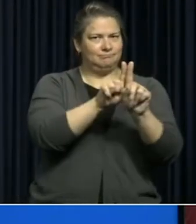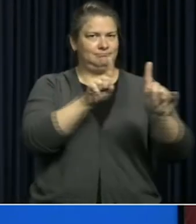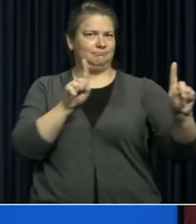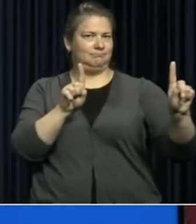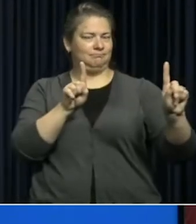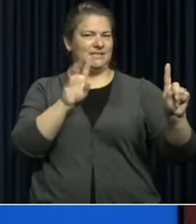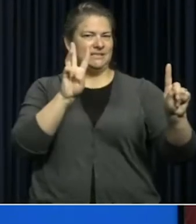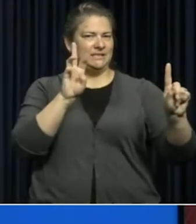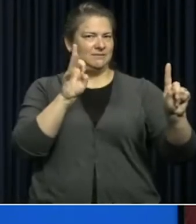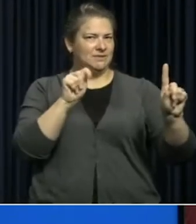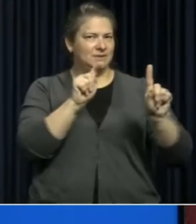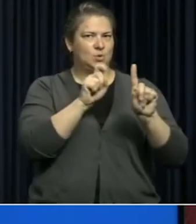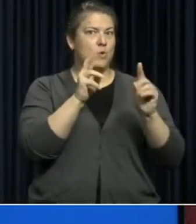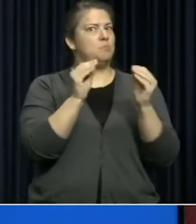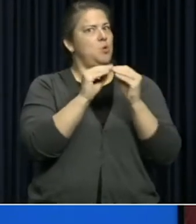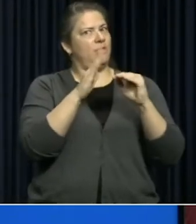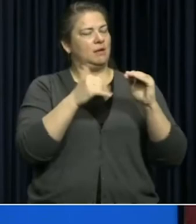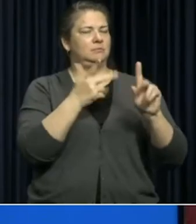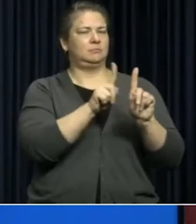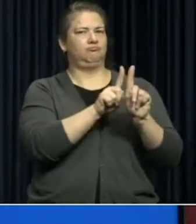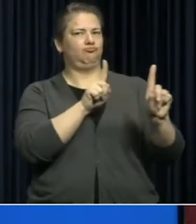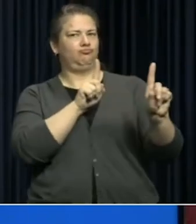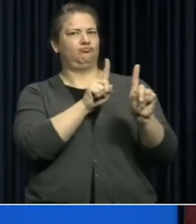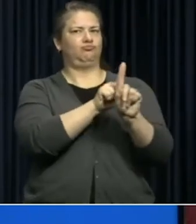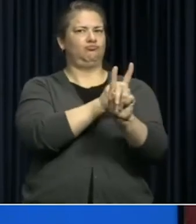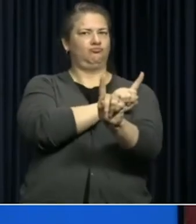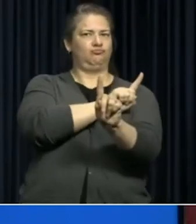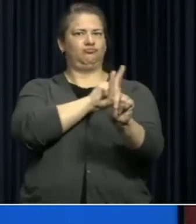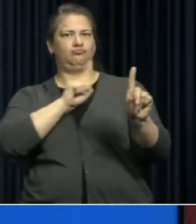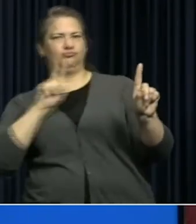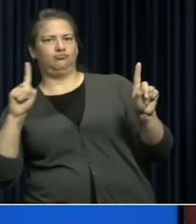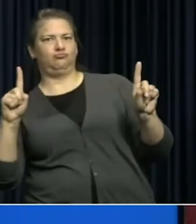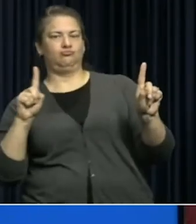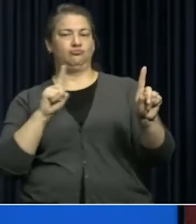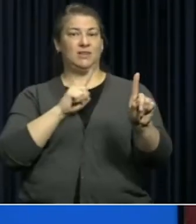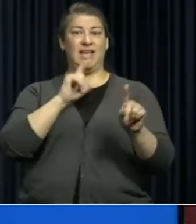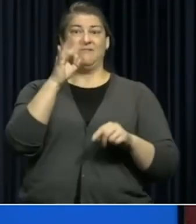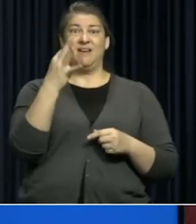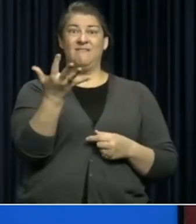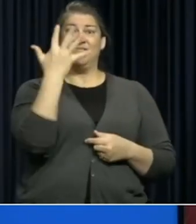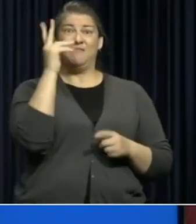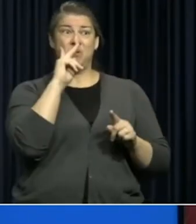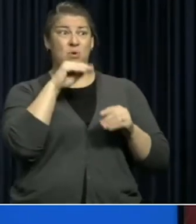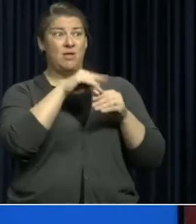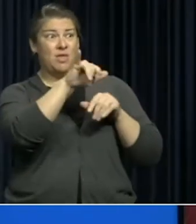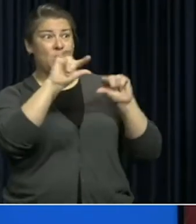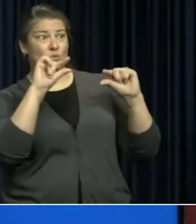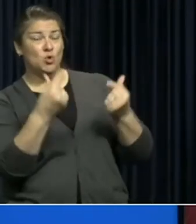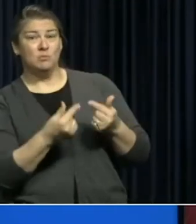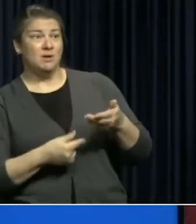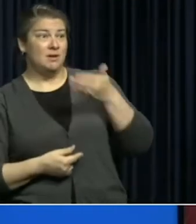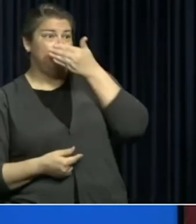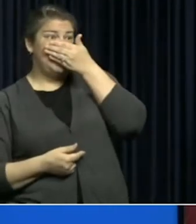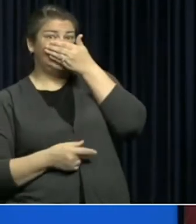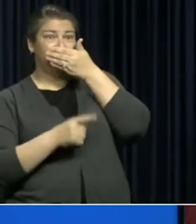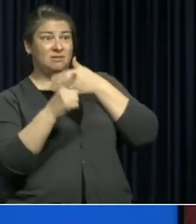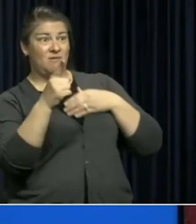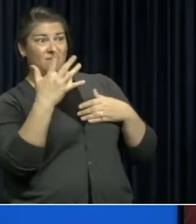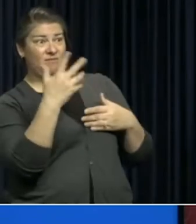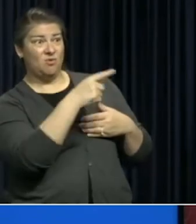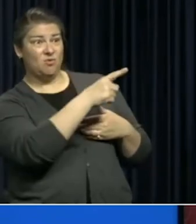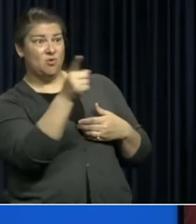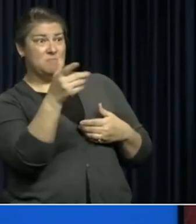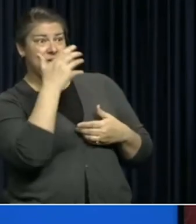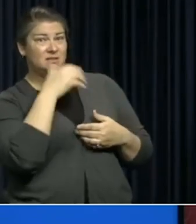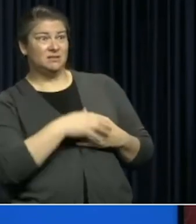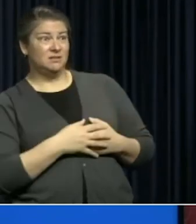distance between yourself and other people. If you walk into a group and five people are wearing a mask and one person is not you should all